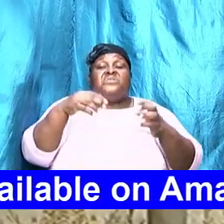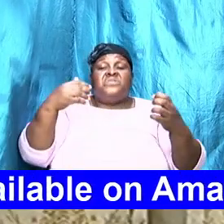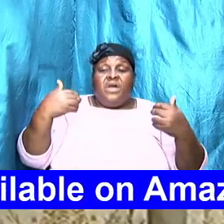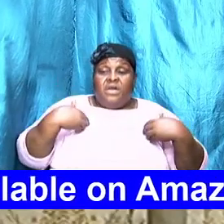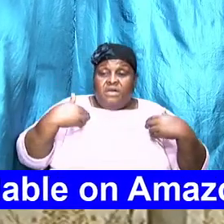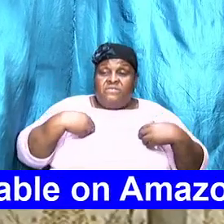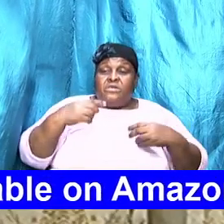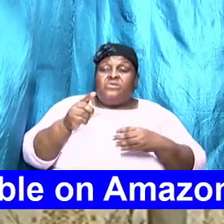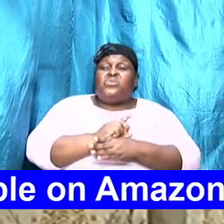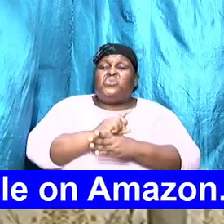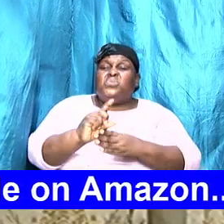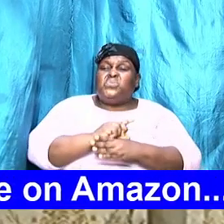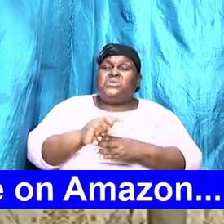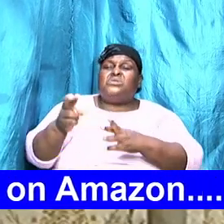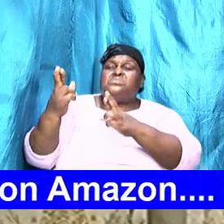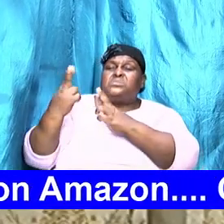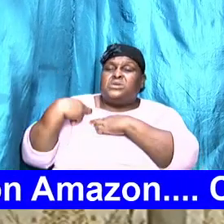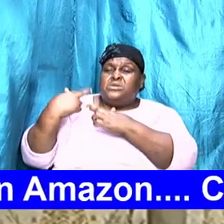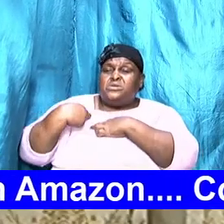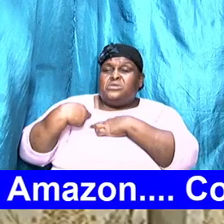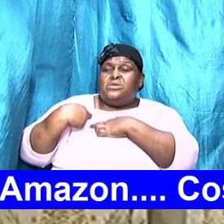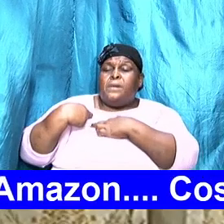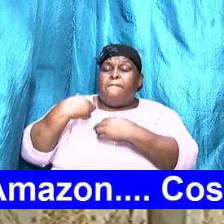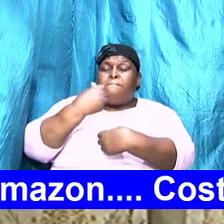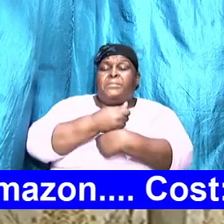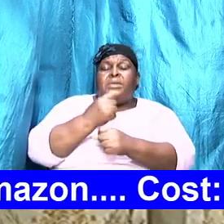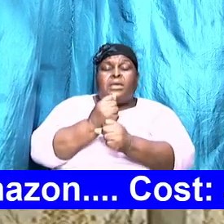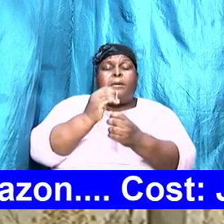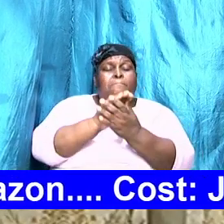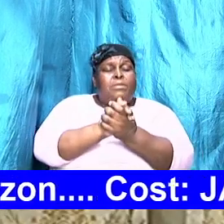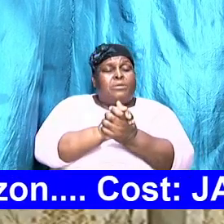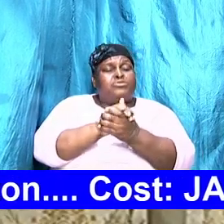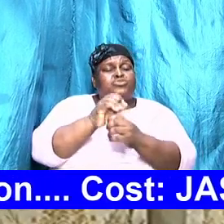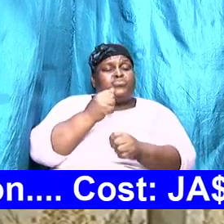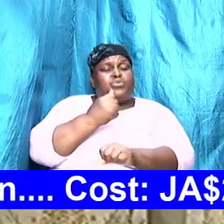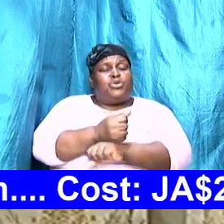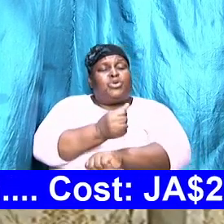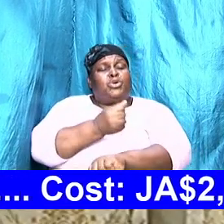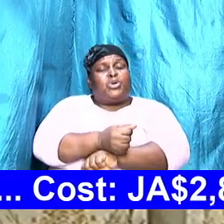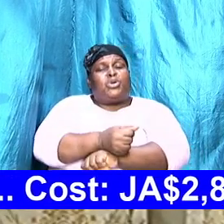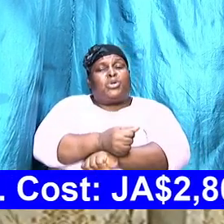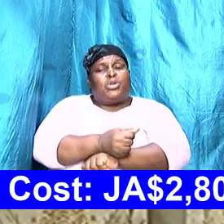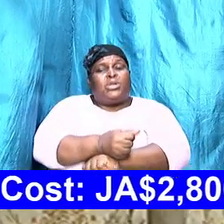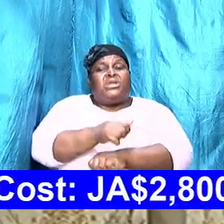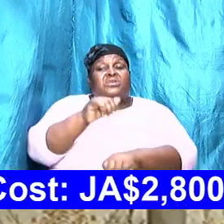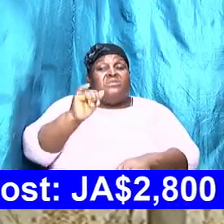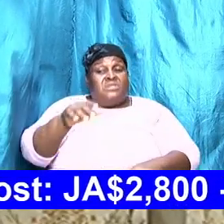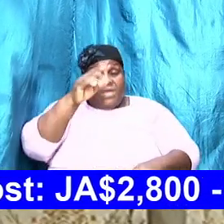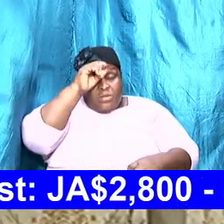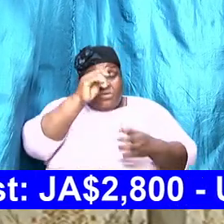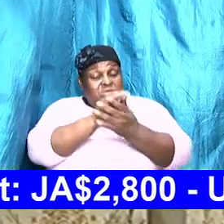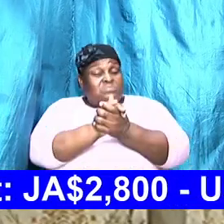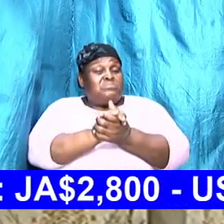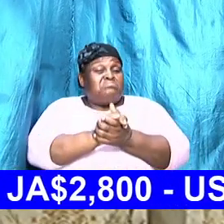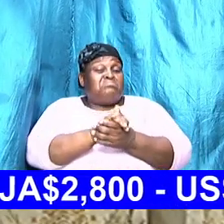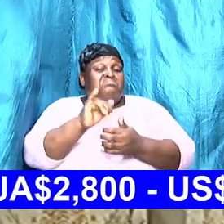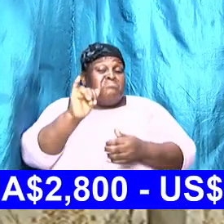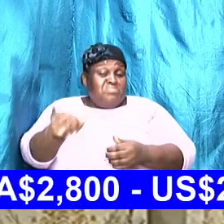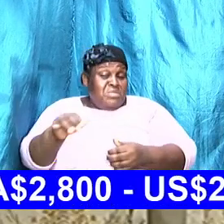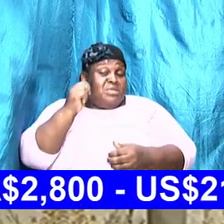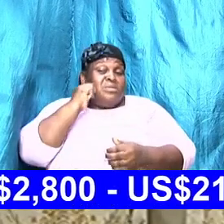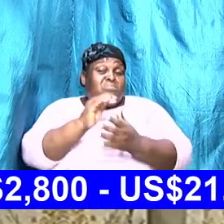husband or that wife who thinks and decides that I am going to be me